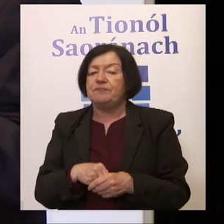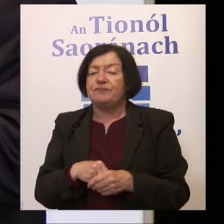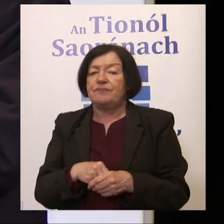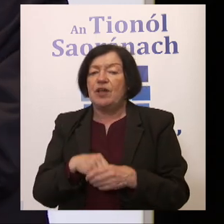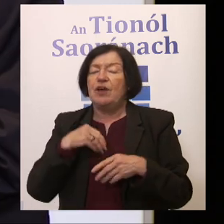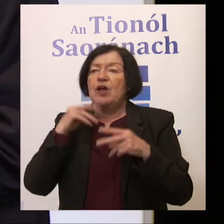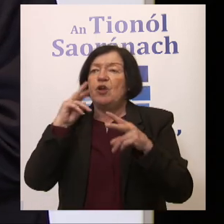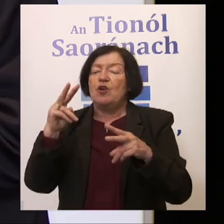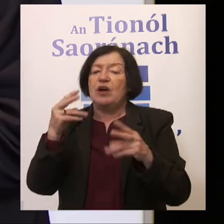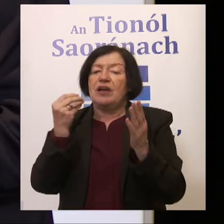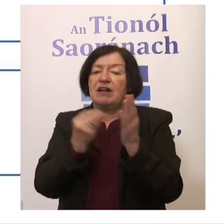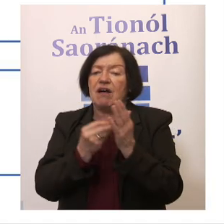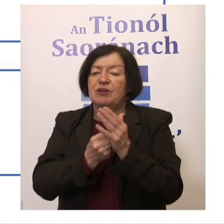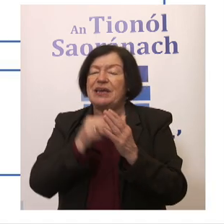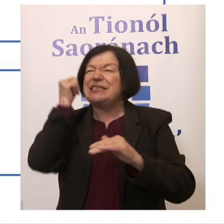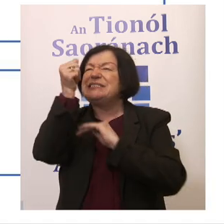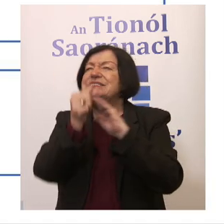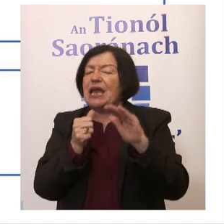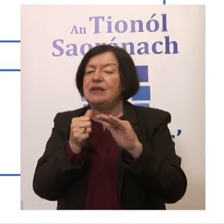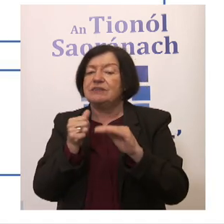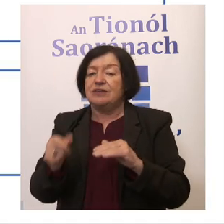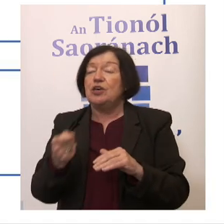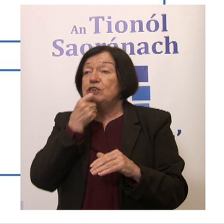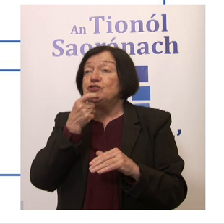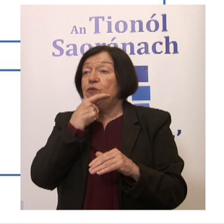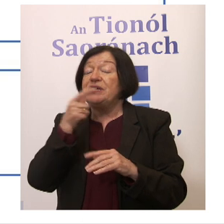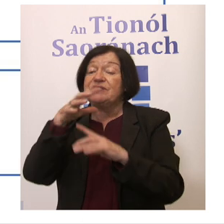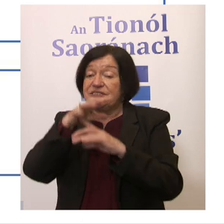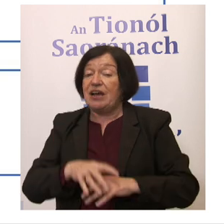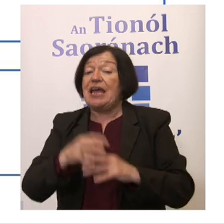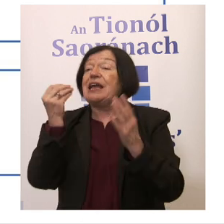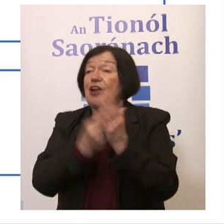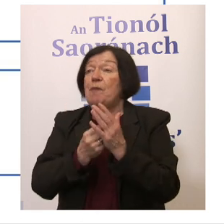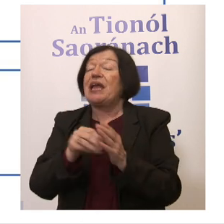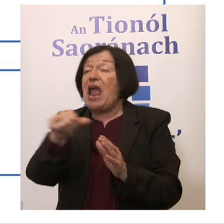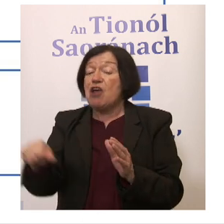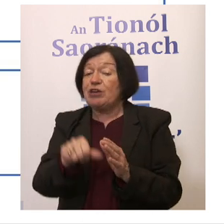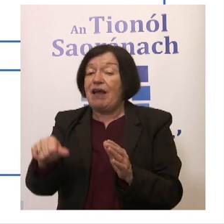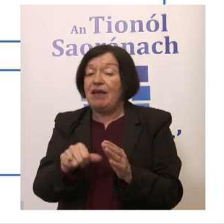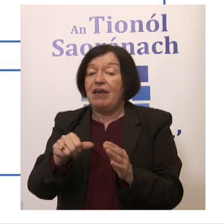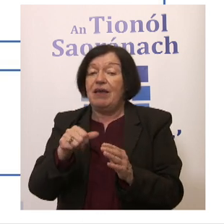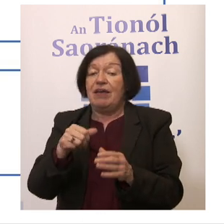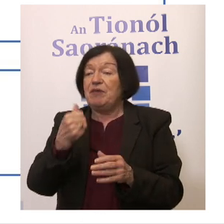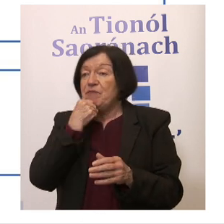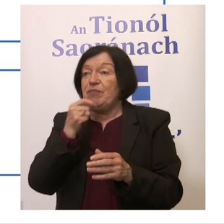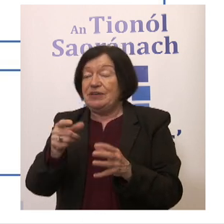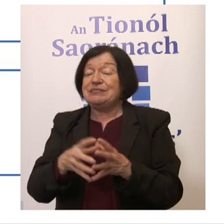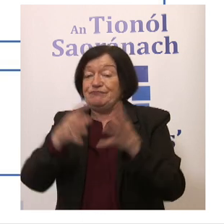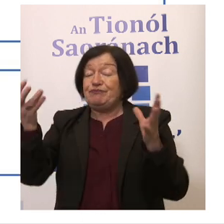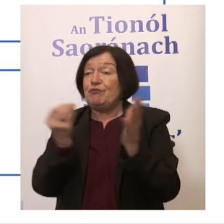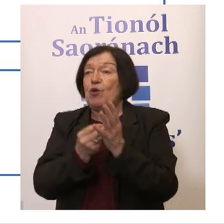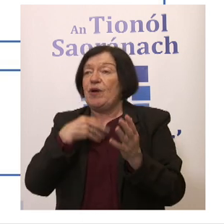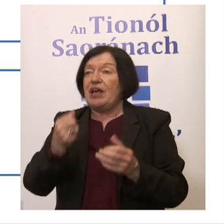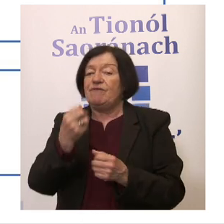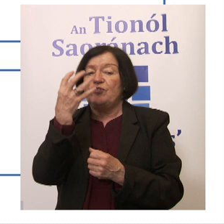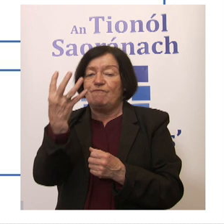If we look at economy and skills then. I mean Dublin is the dominant economic area. It's the population wise it's an economic area. We've